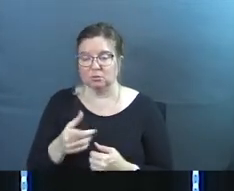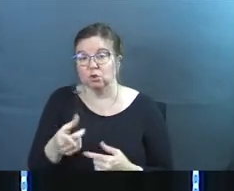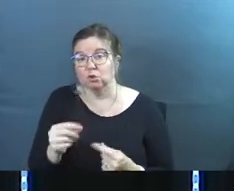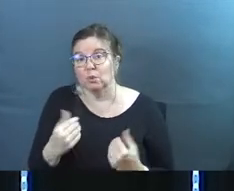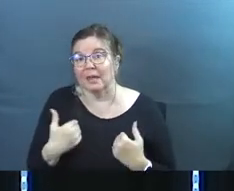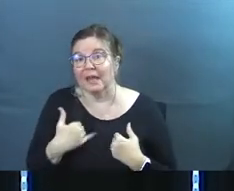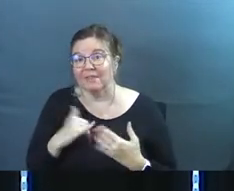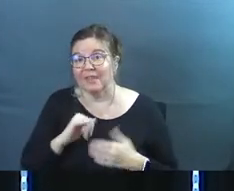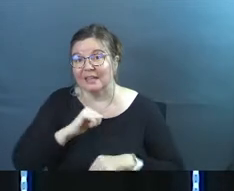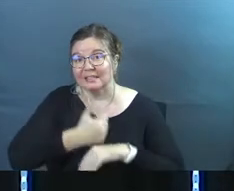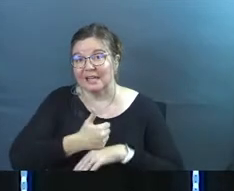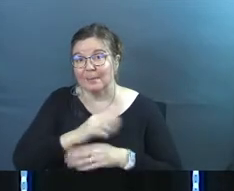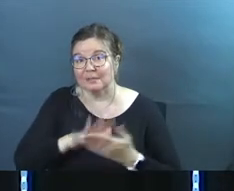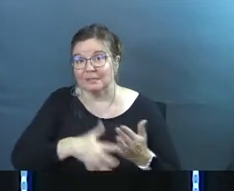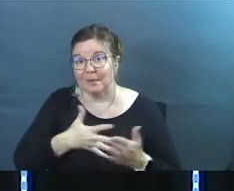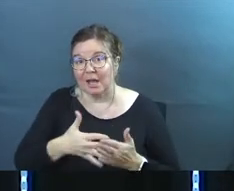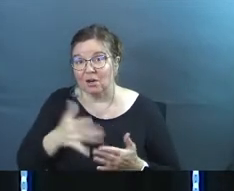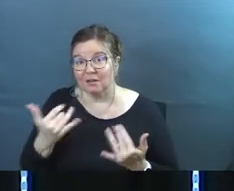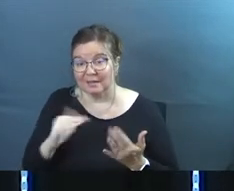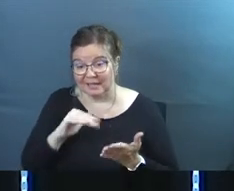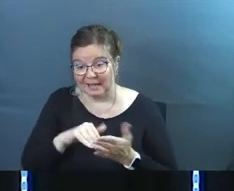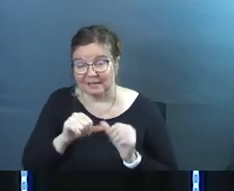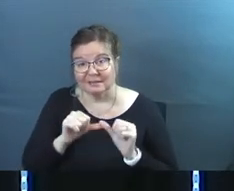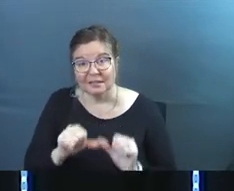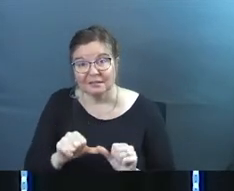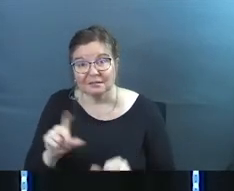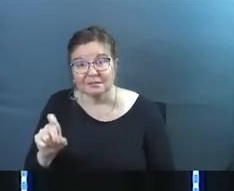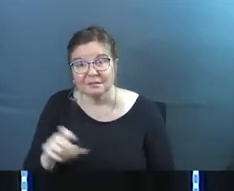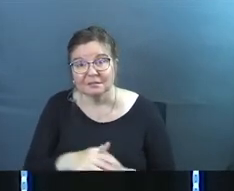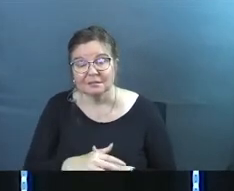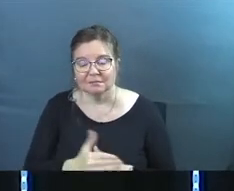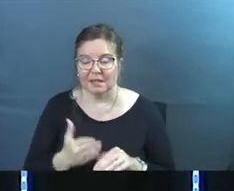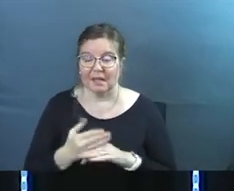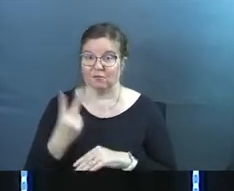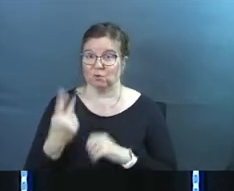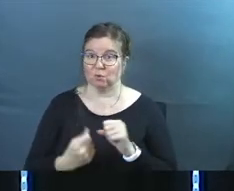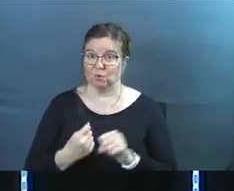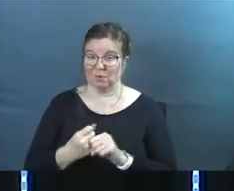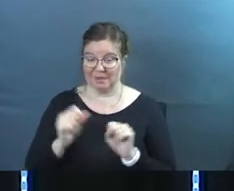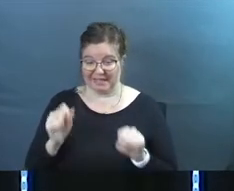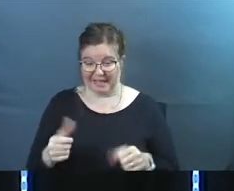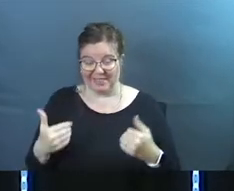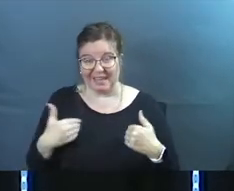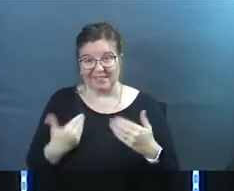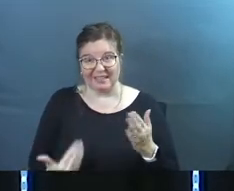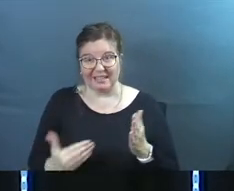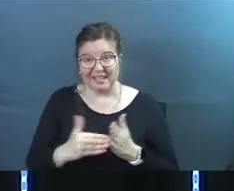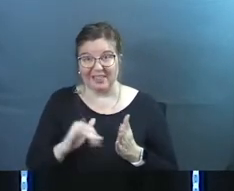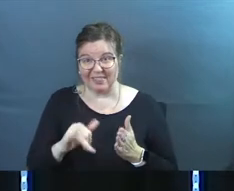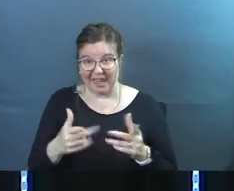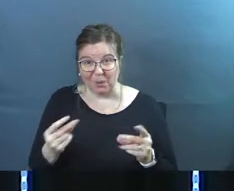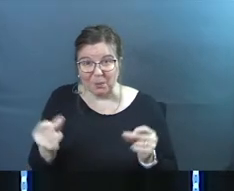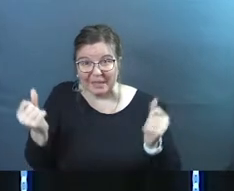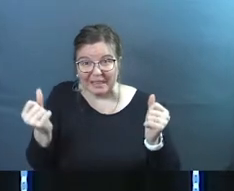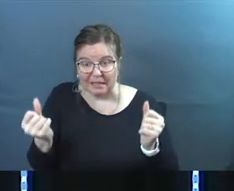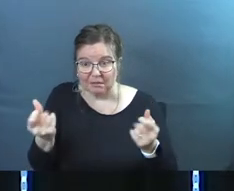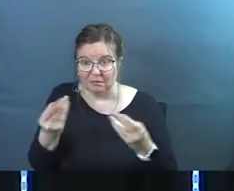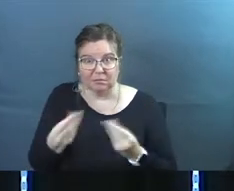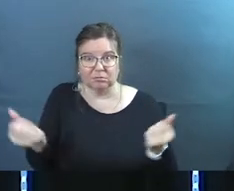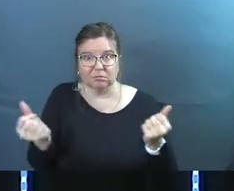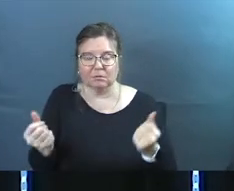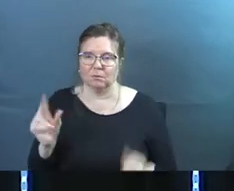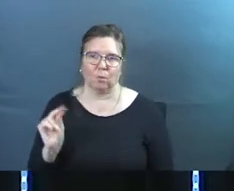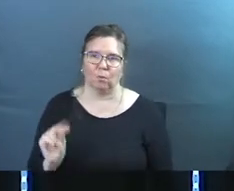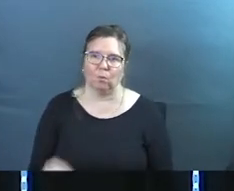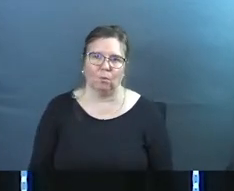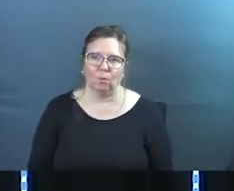do they have that established pattern? Again, after two years, can they have it again that quickly? No.